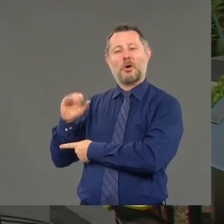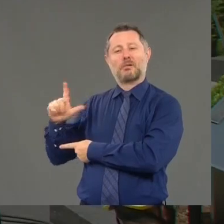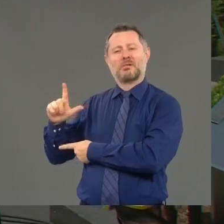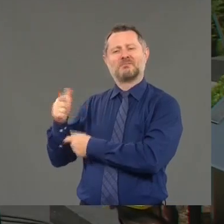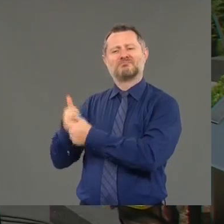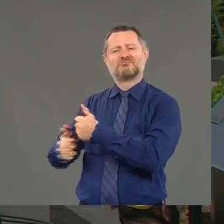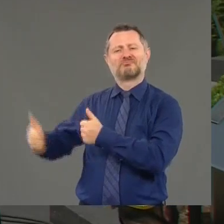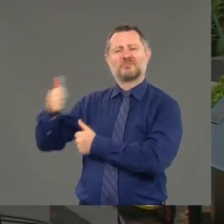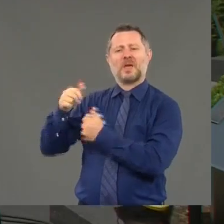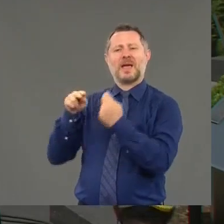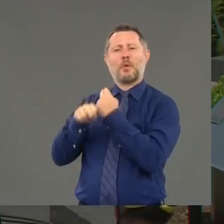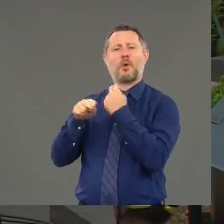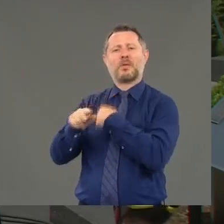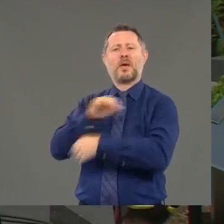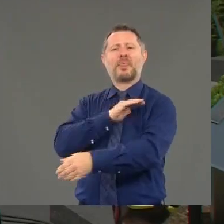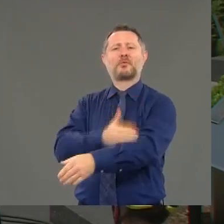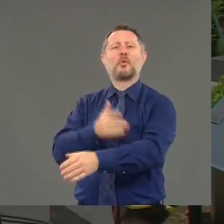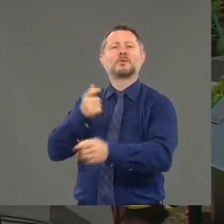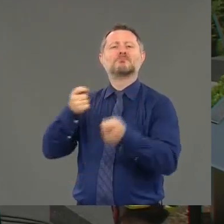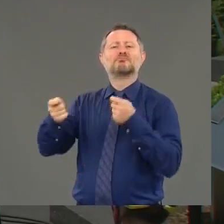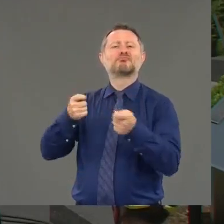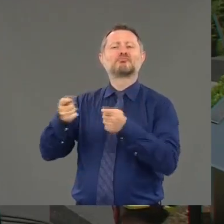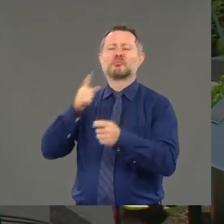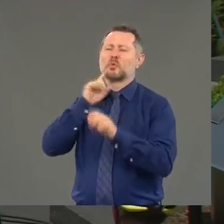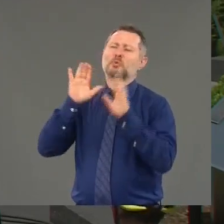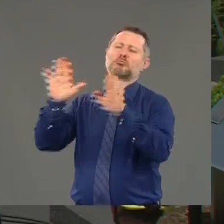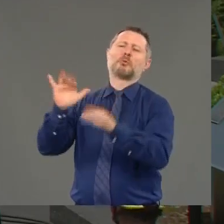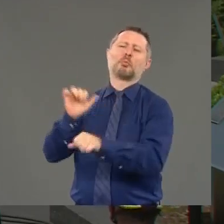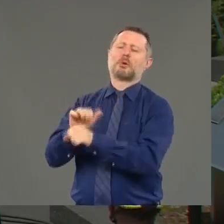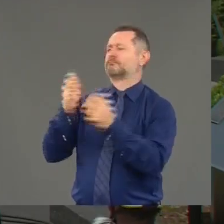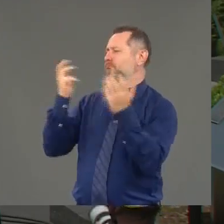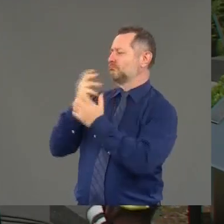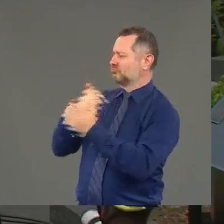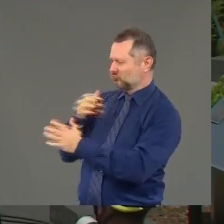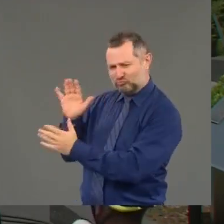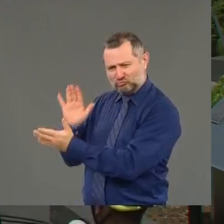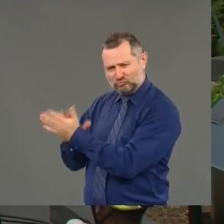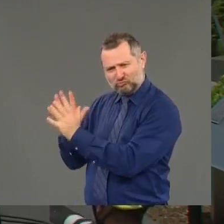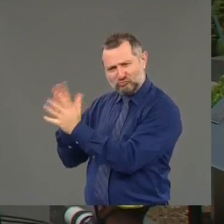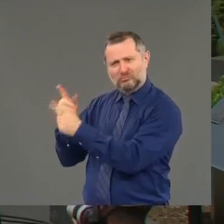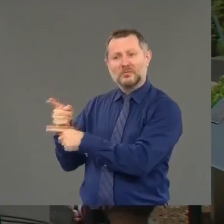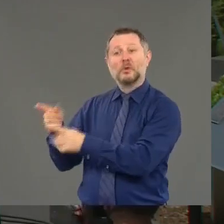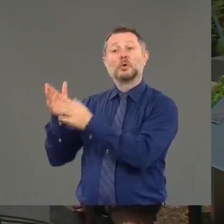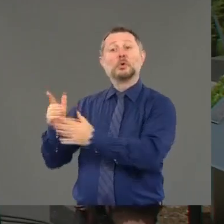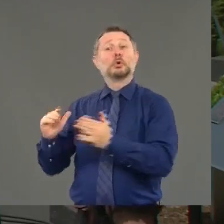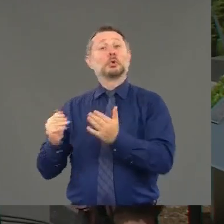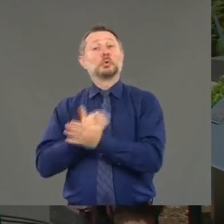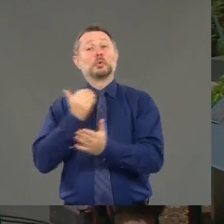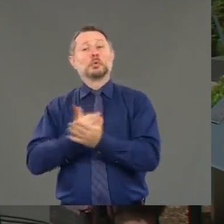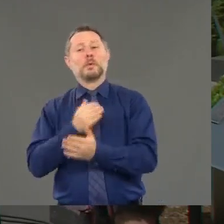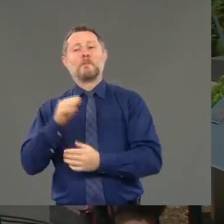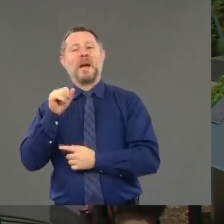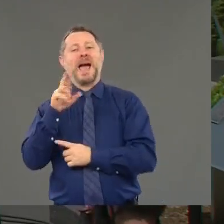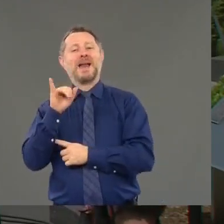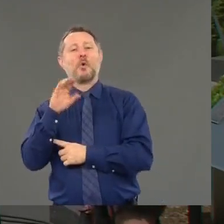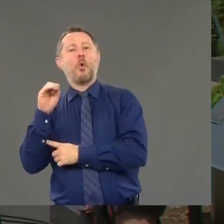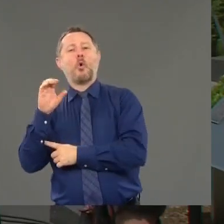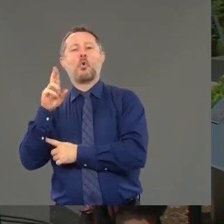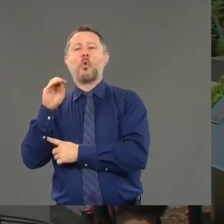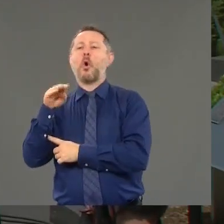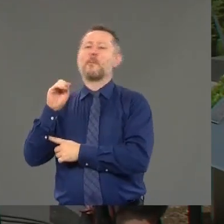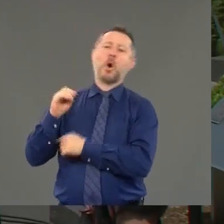extraordinary job and an extraordinary job with this new Mario Cuomo bridge that we're here